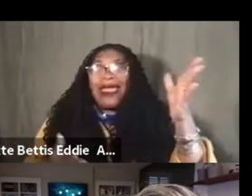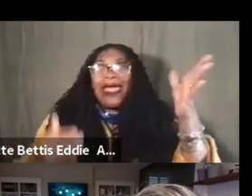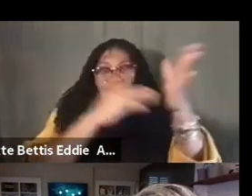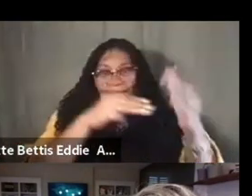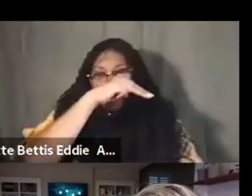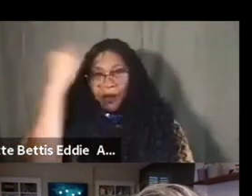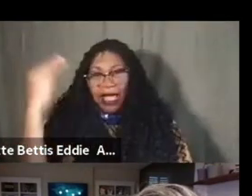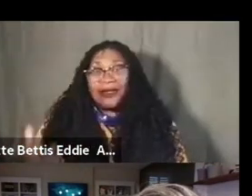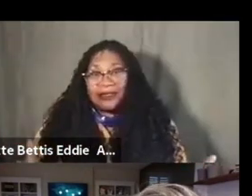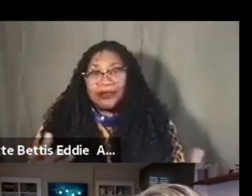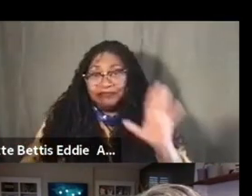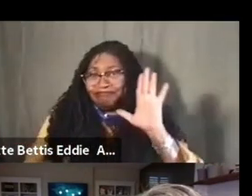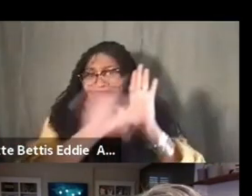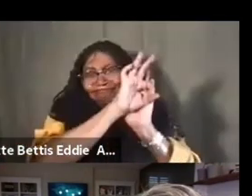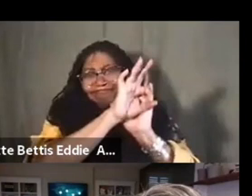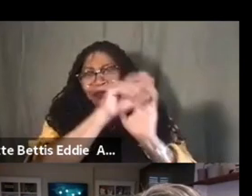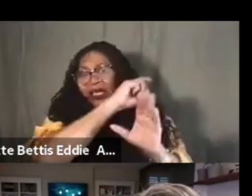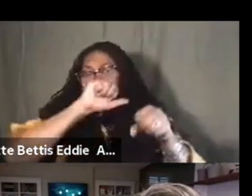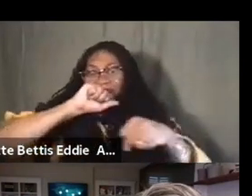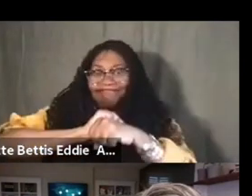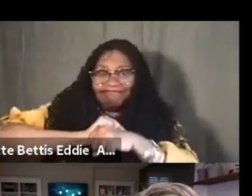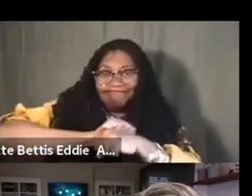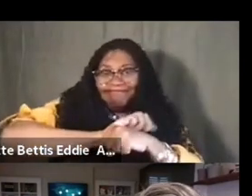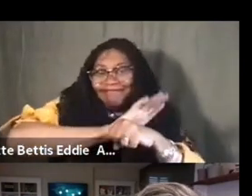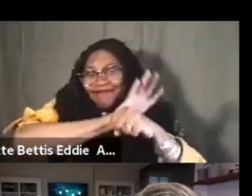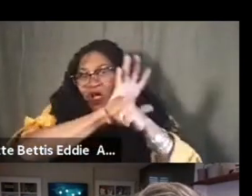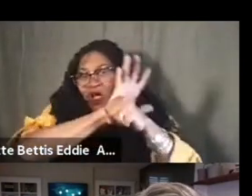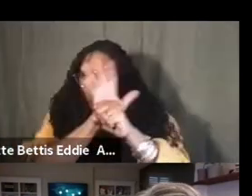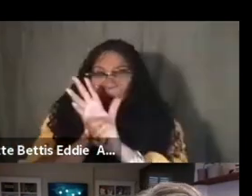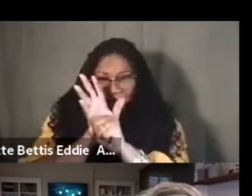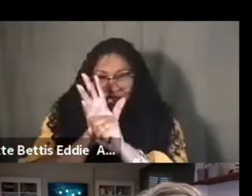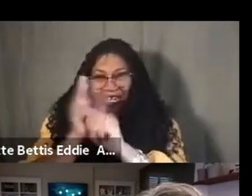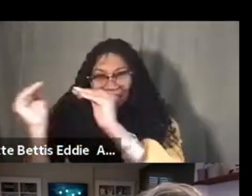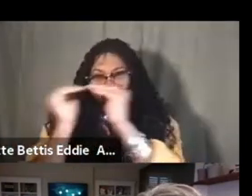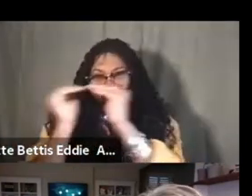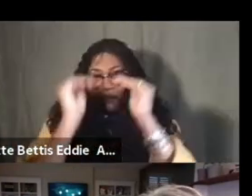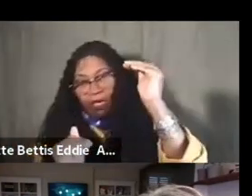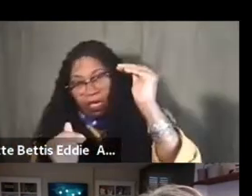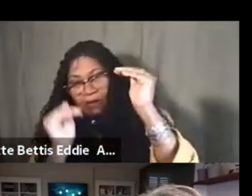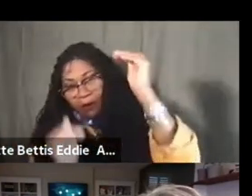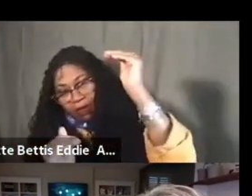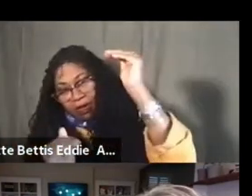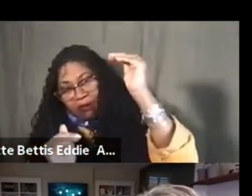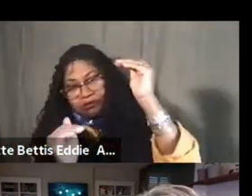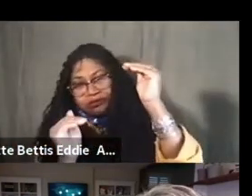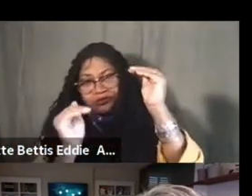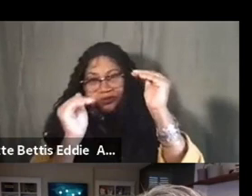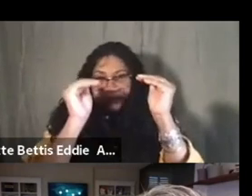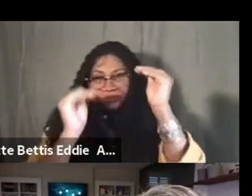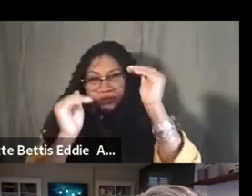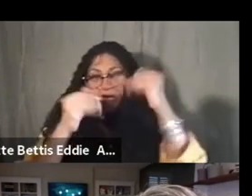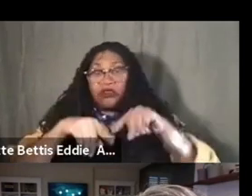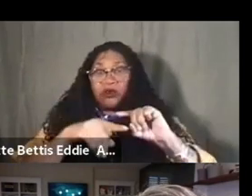that because of COVID and the inequities that we all saw, witnessed, and had to correspond with during our quarantine,